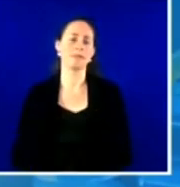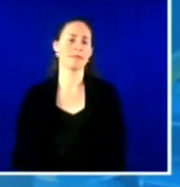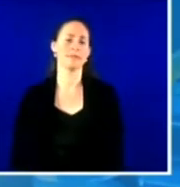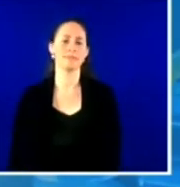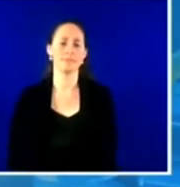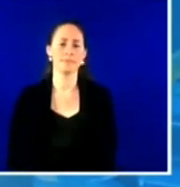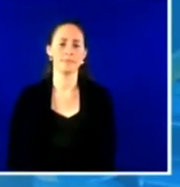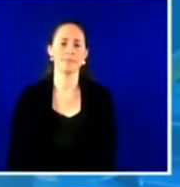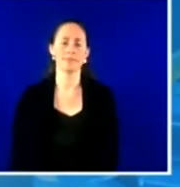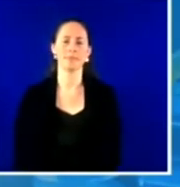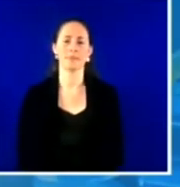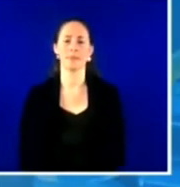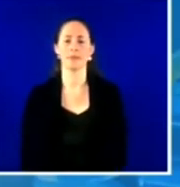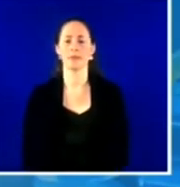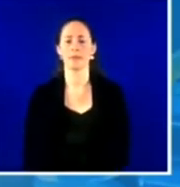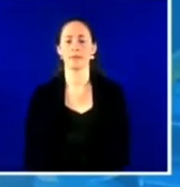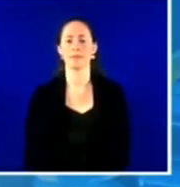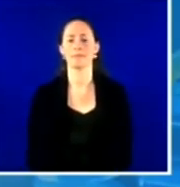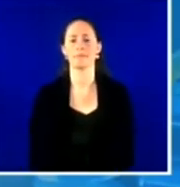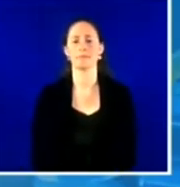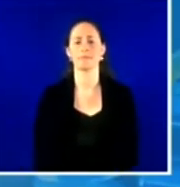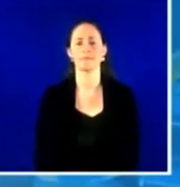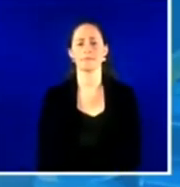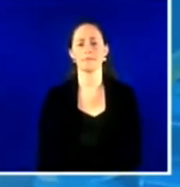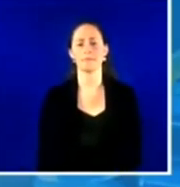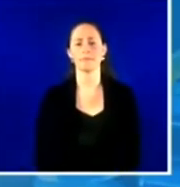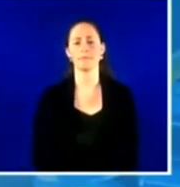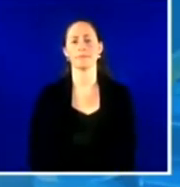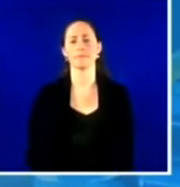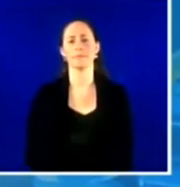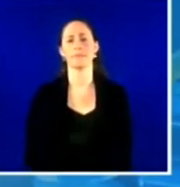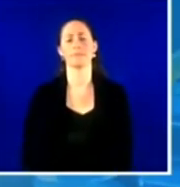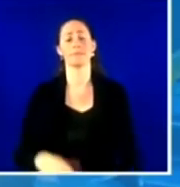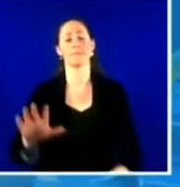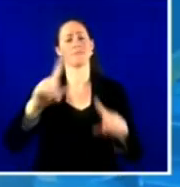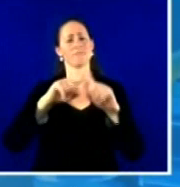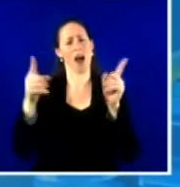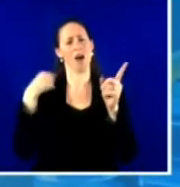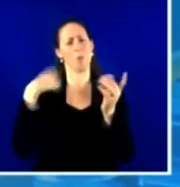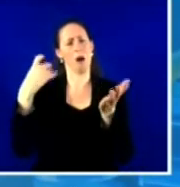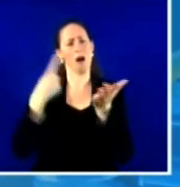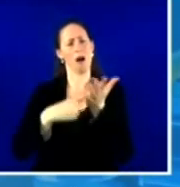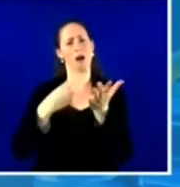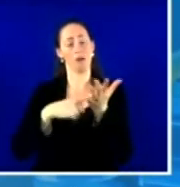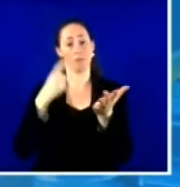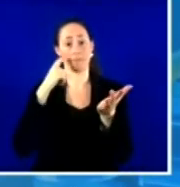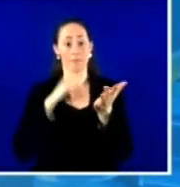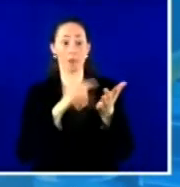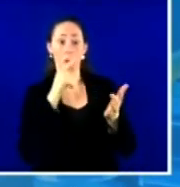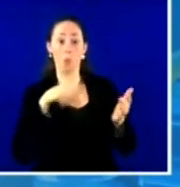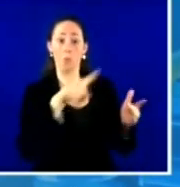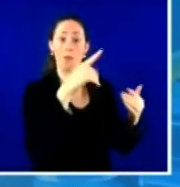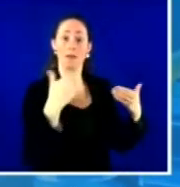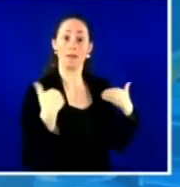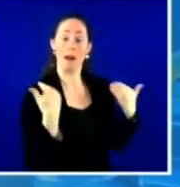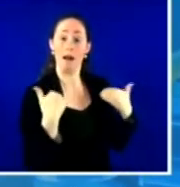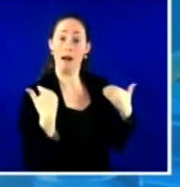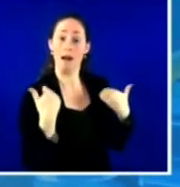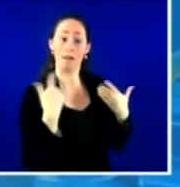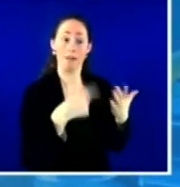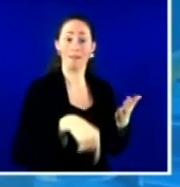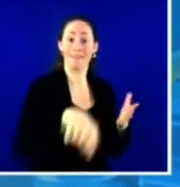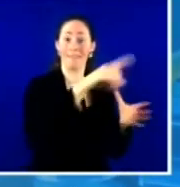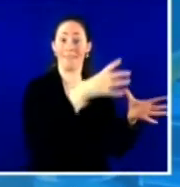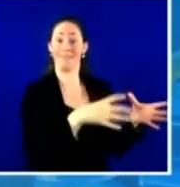However, among hospitalized adolescents, nearly one third required admission to an